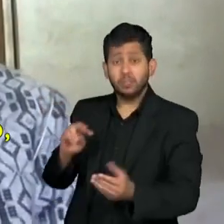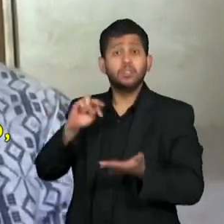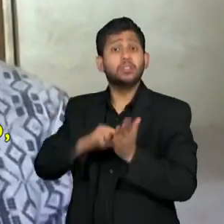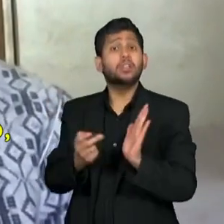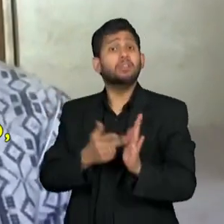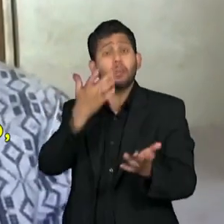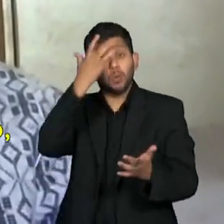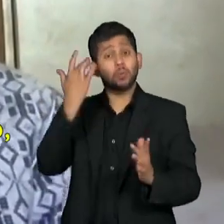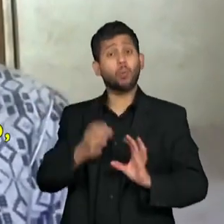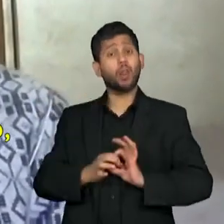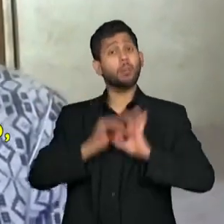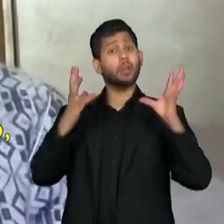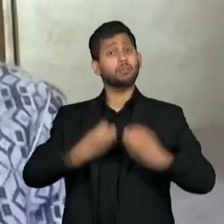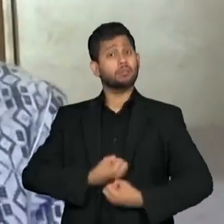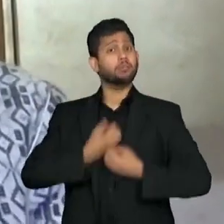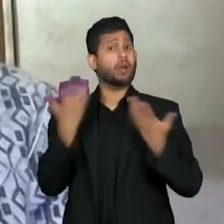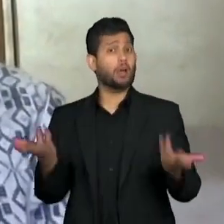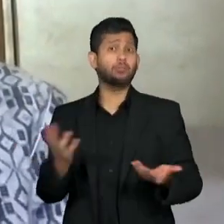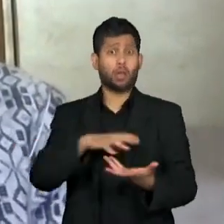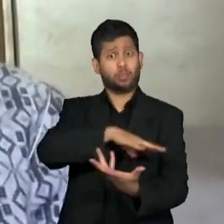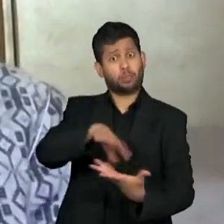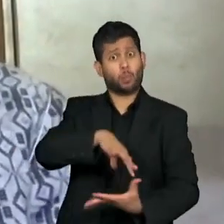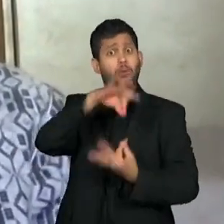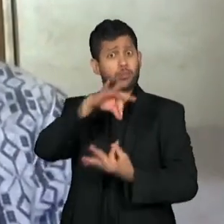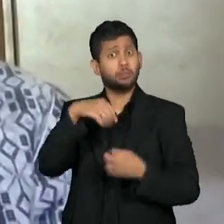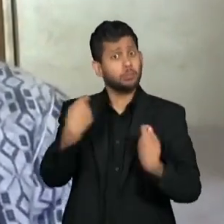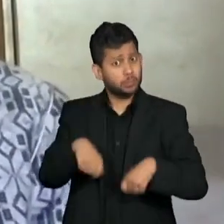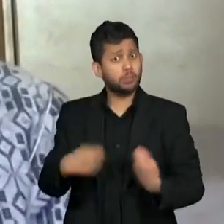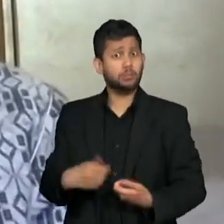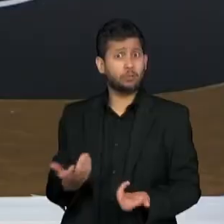issue. And we're both democracies. We have to go back to the design. design.